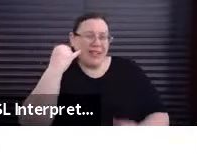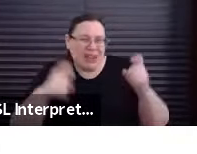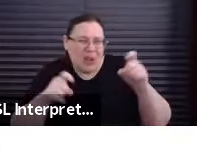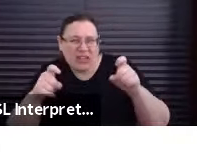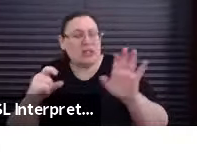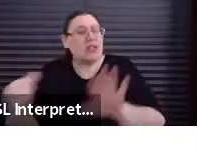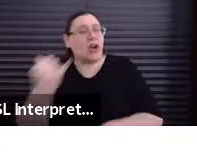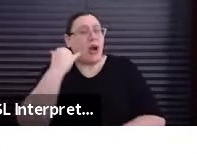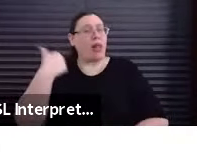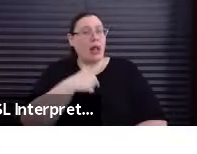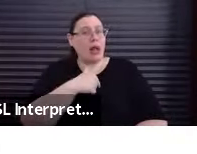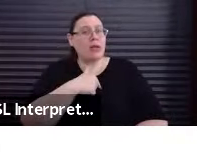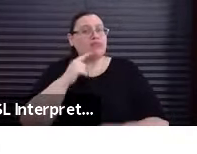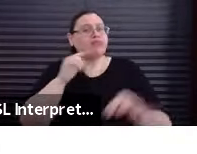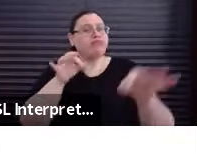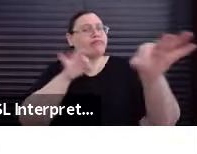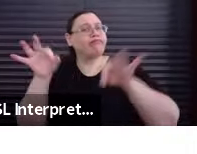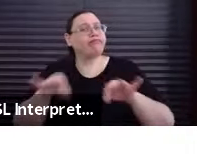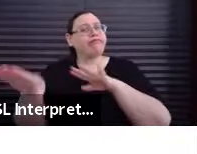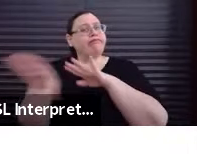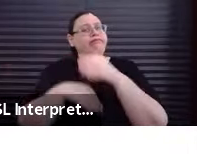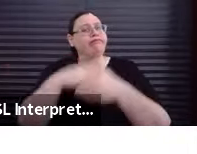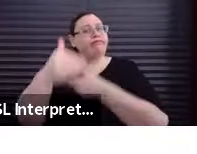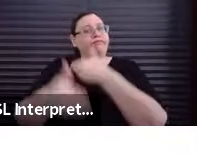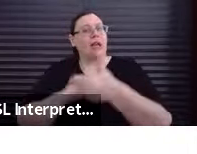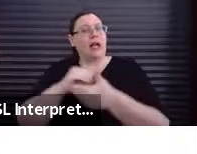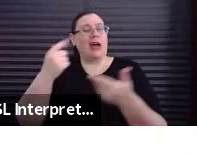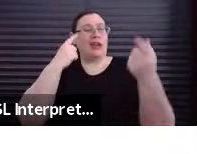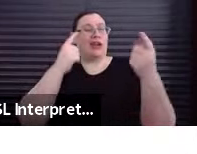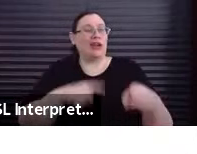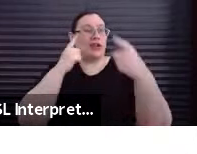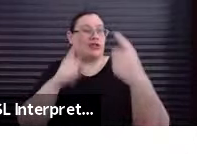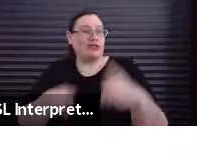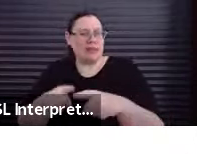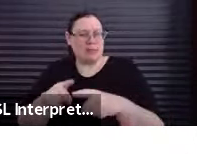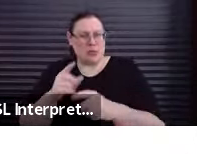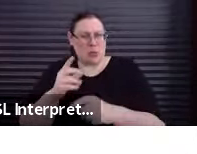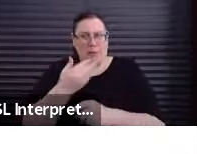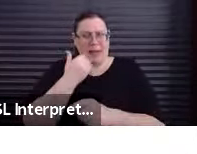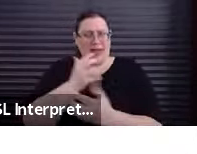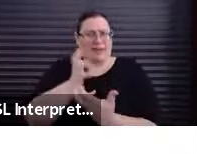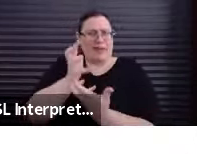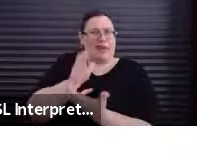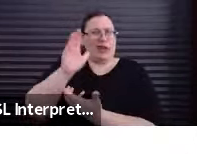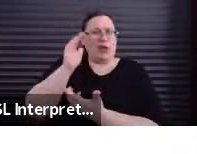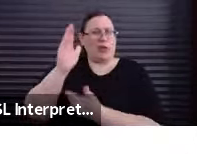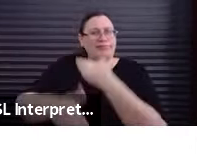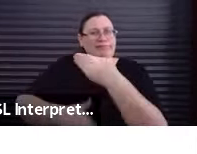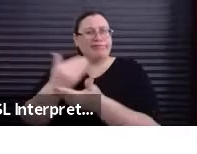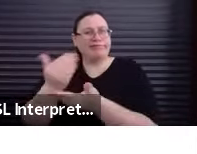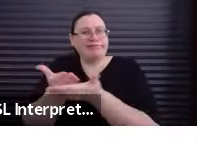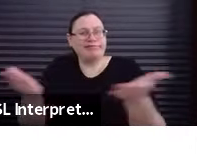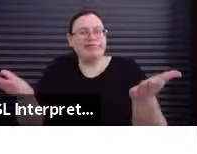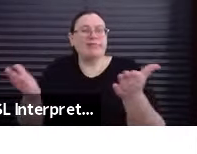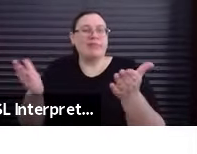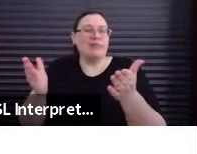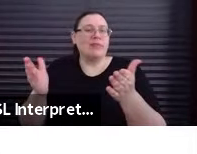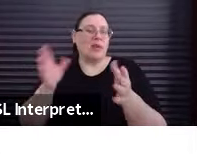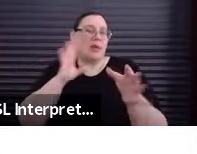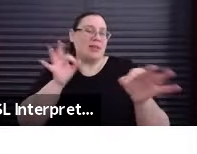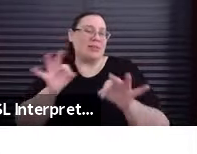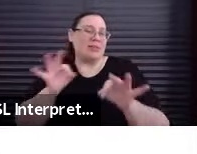To run through some of the basics of the other agreements that might be available to you before we get to the next part of this presentation,